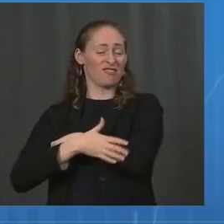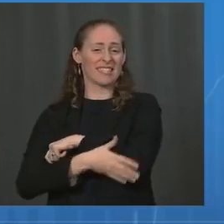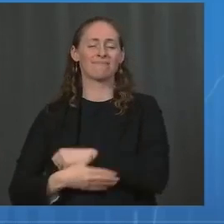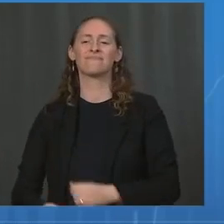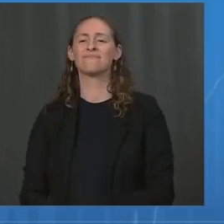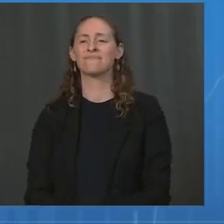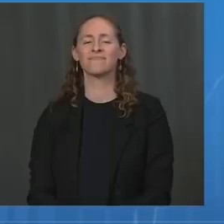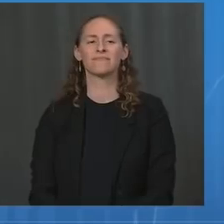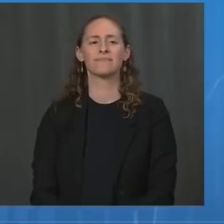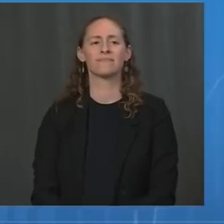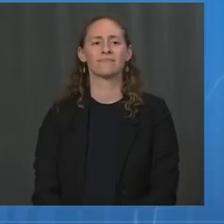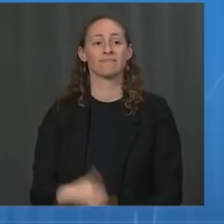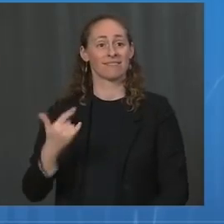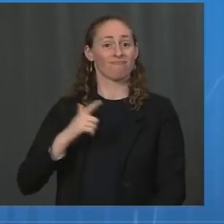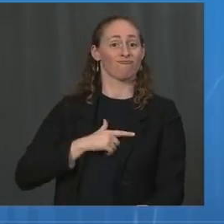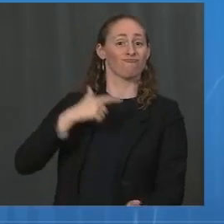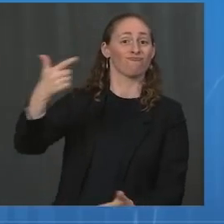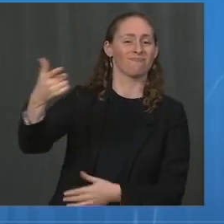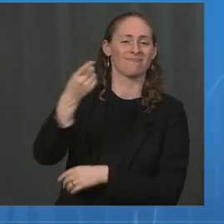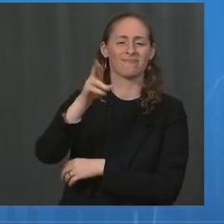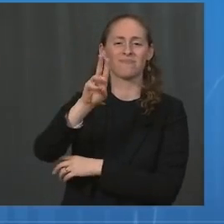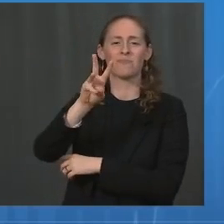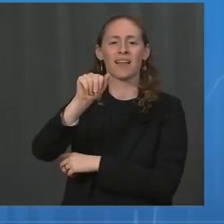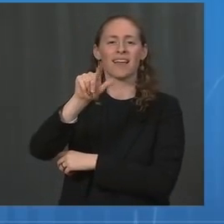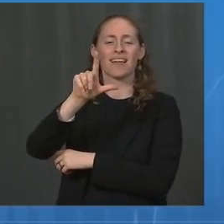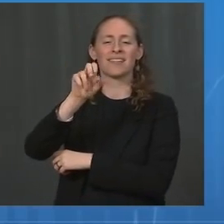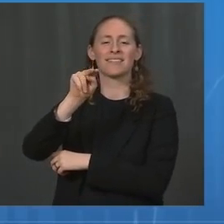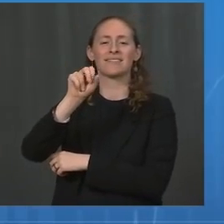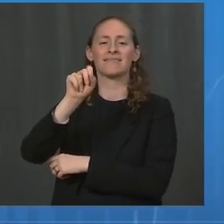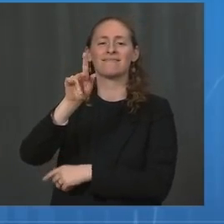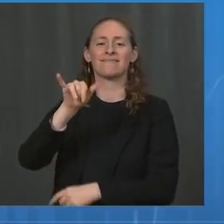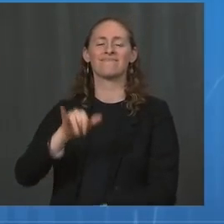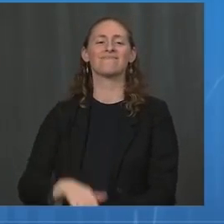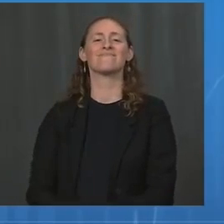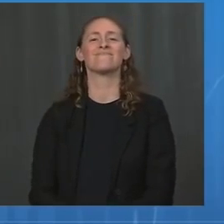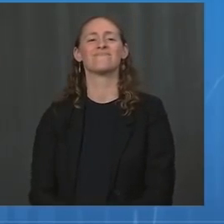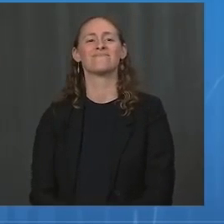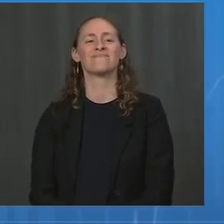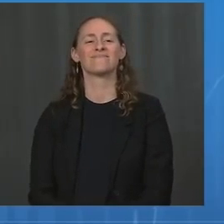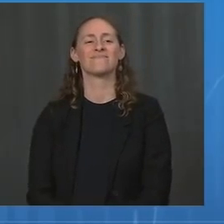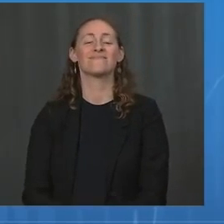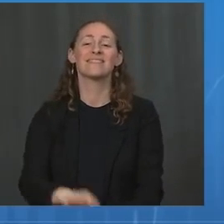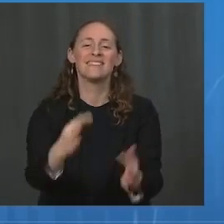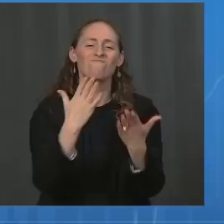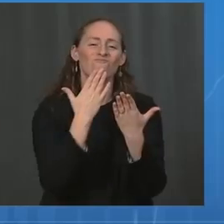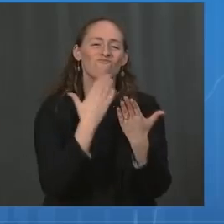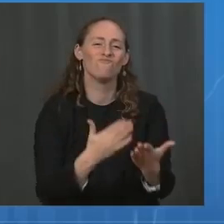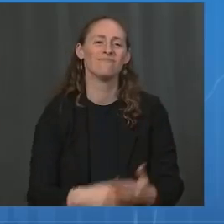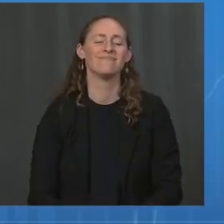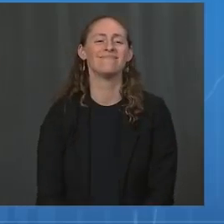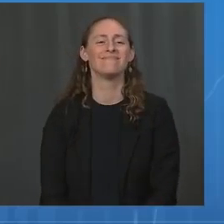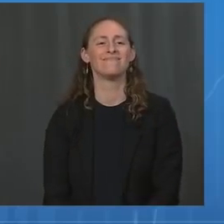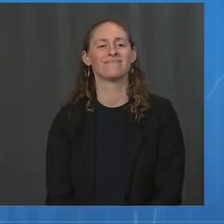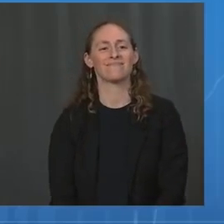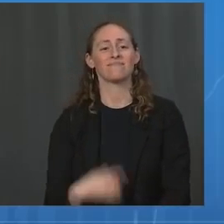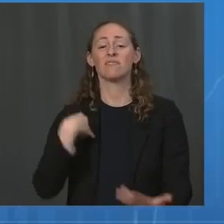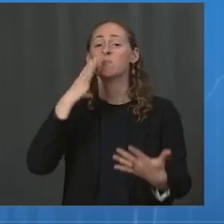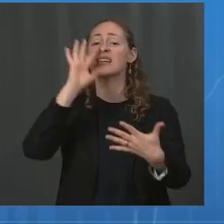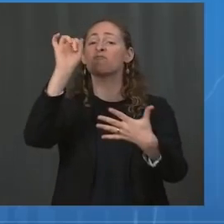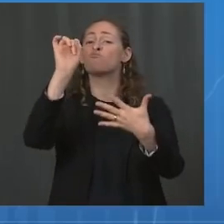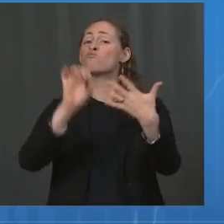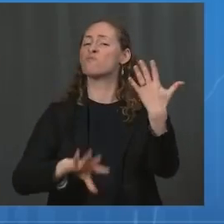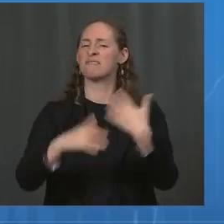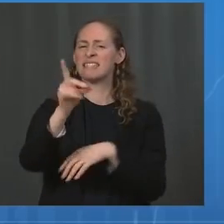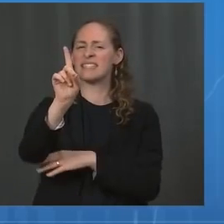Walensky. Dr. Walensky. Walensky. Dr. Thank you, Jeff. And good afternoon. Let's begin with an overview of the data. Our seven-day average of